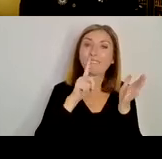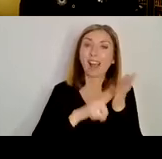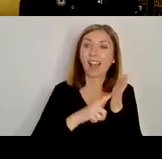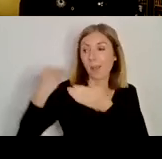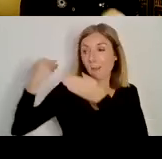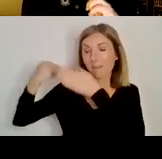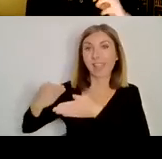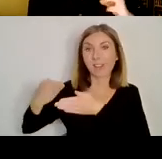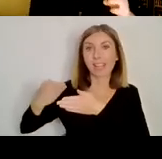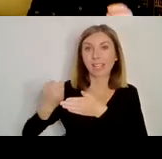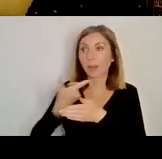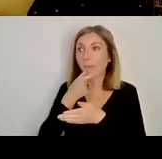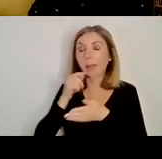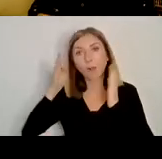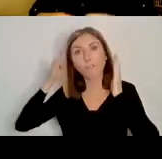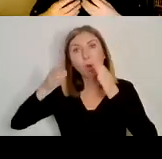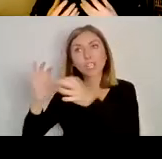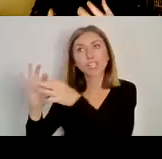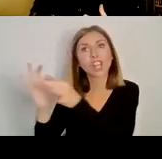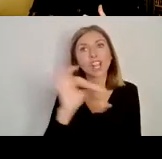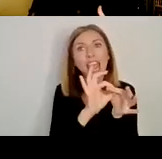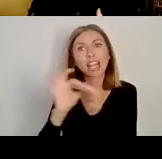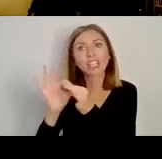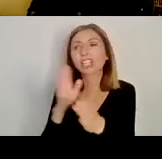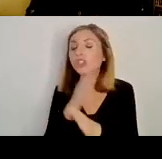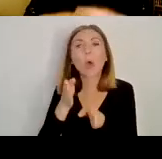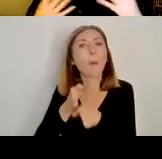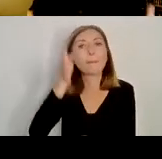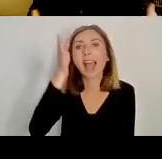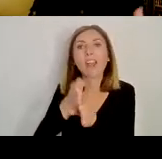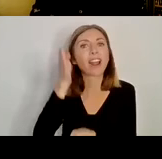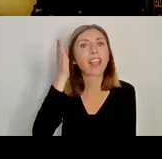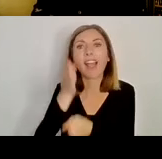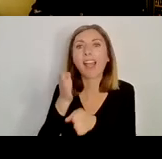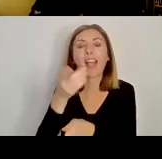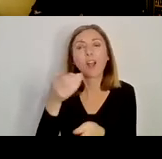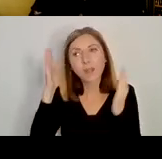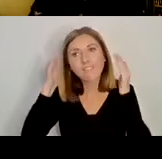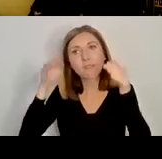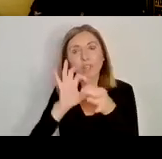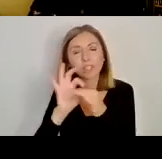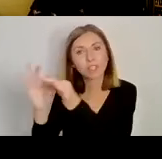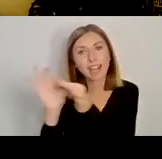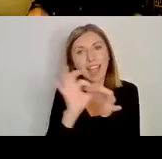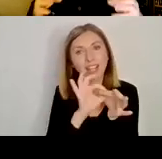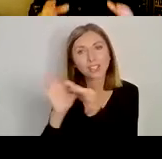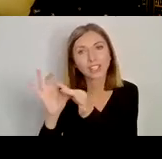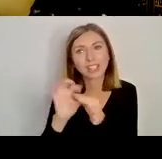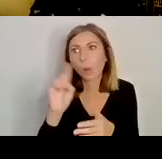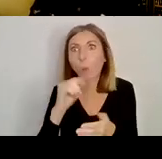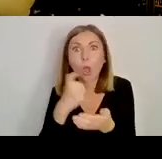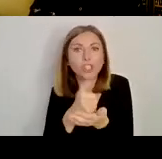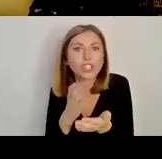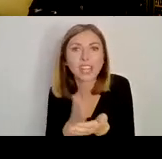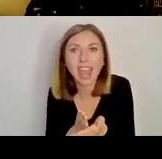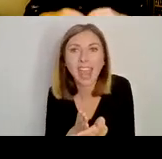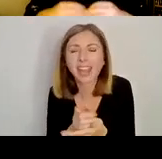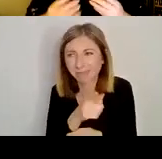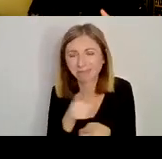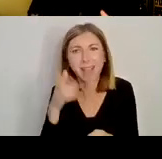And those connections, we can see them in those shared languages, as we can see it to this day, you know, shared beliefs,